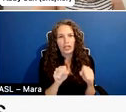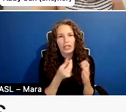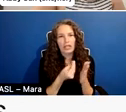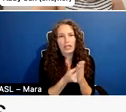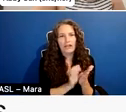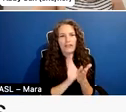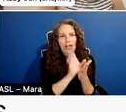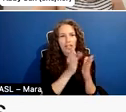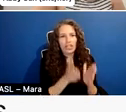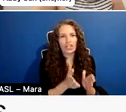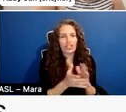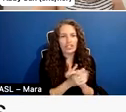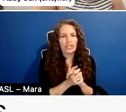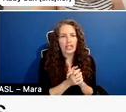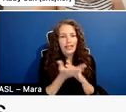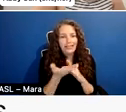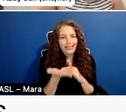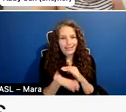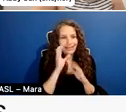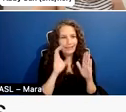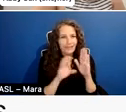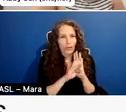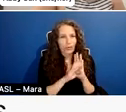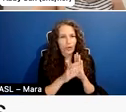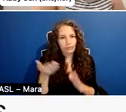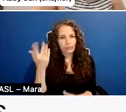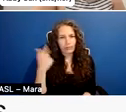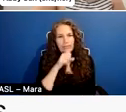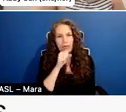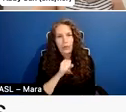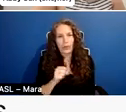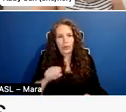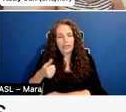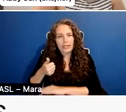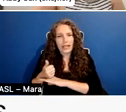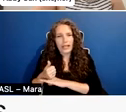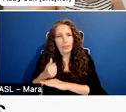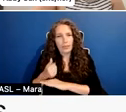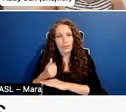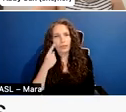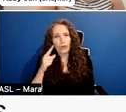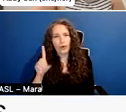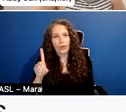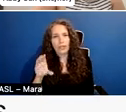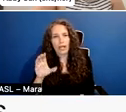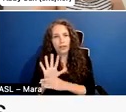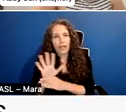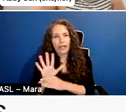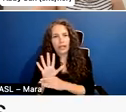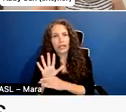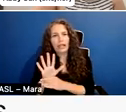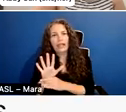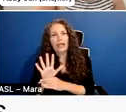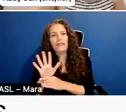is the old setup for IDFA, the documentary film festival in Amsterdam, which is the